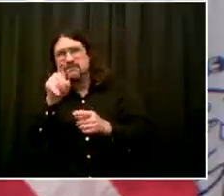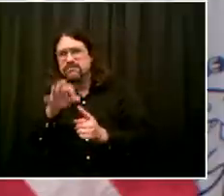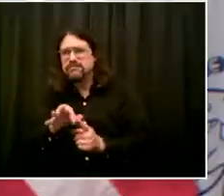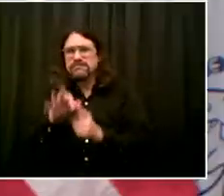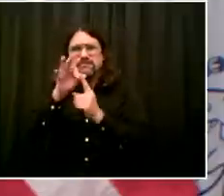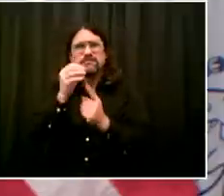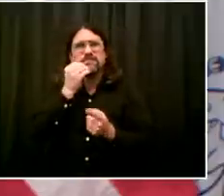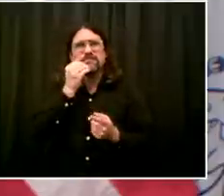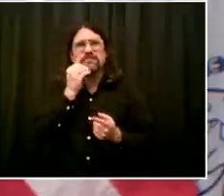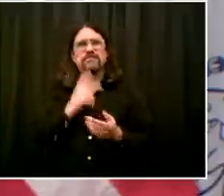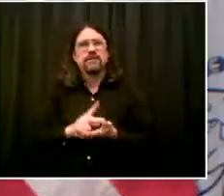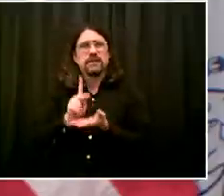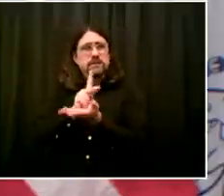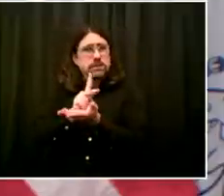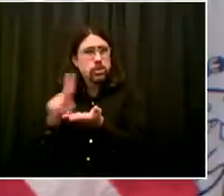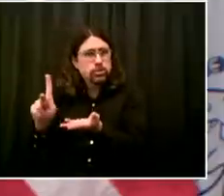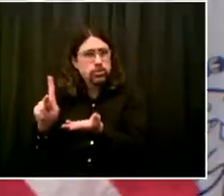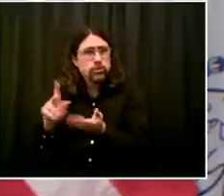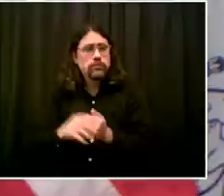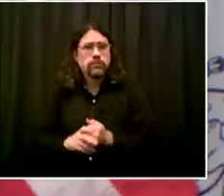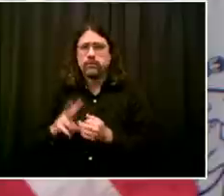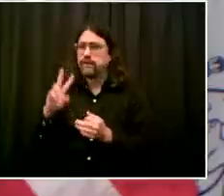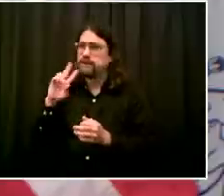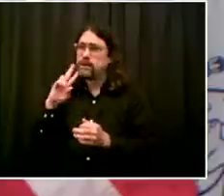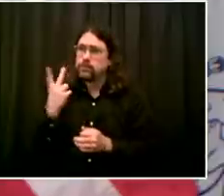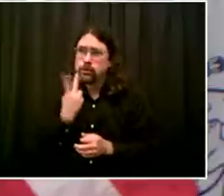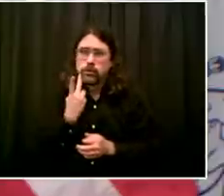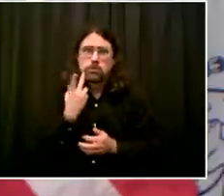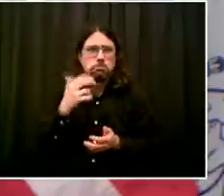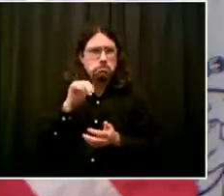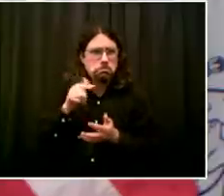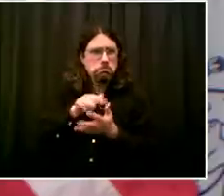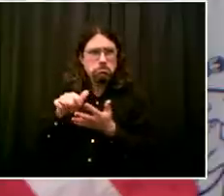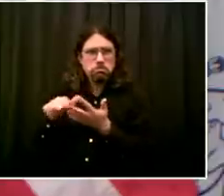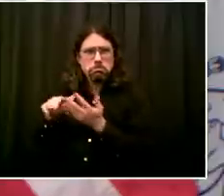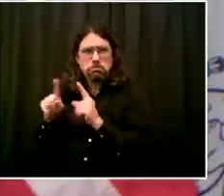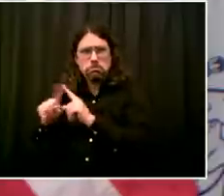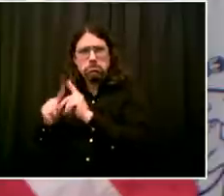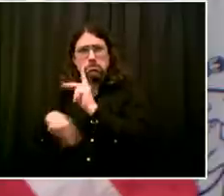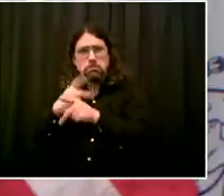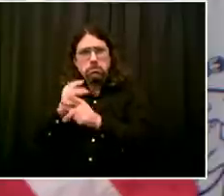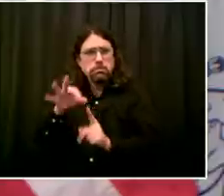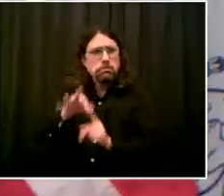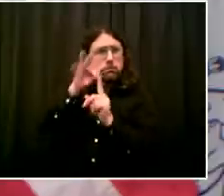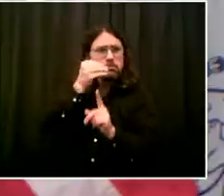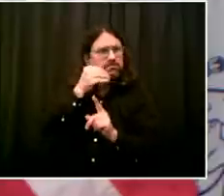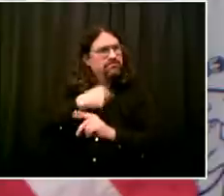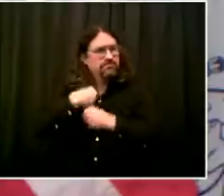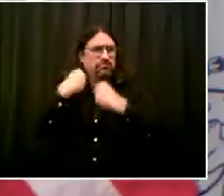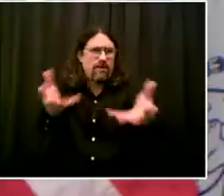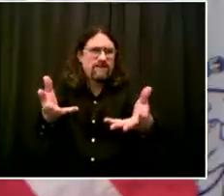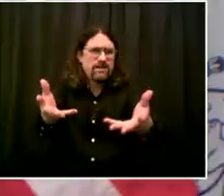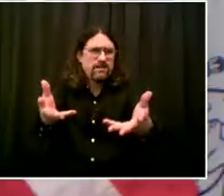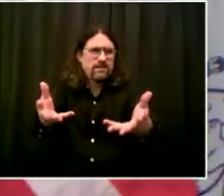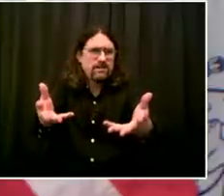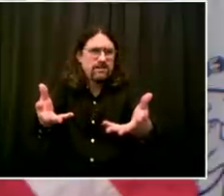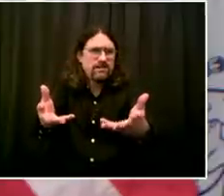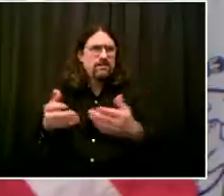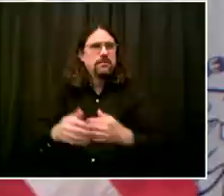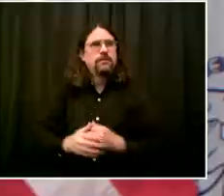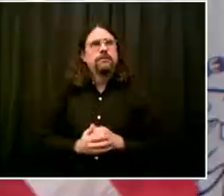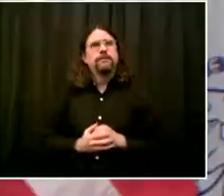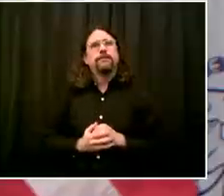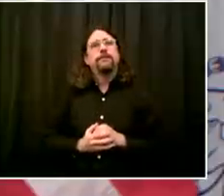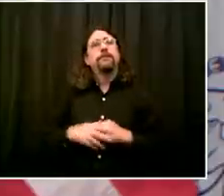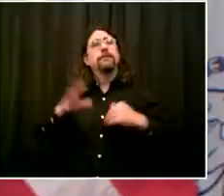It's really critical that we are doing something that is, uh, contactless, uh, but that could change in a few months and we want to be flexible